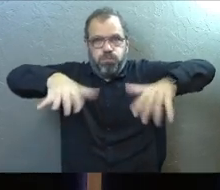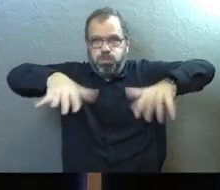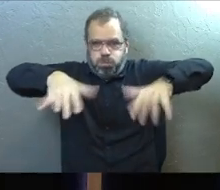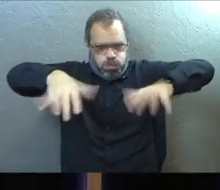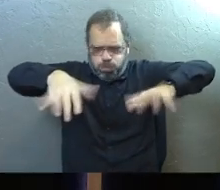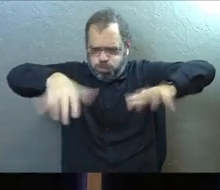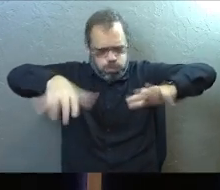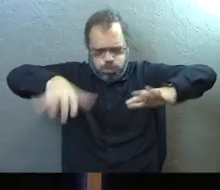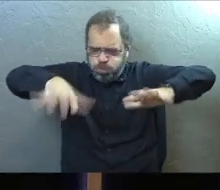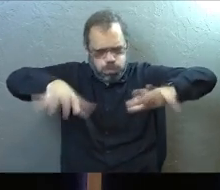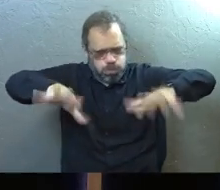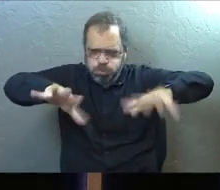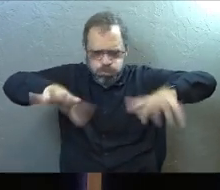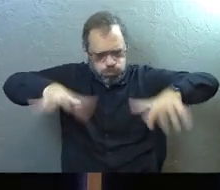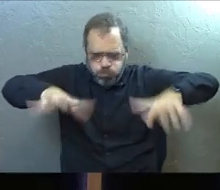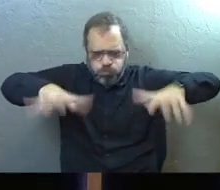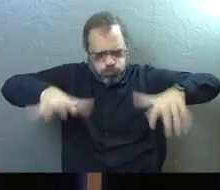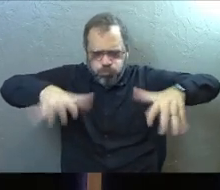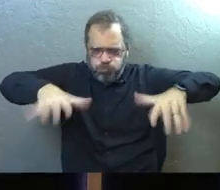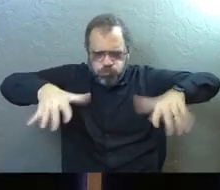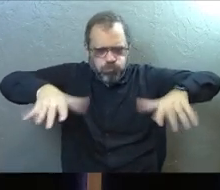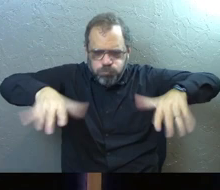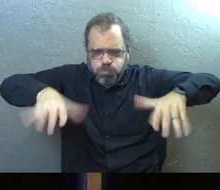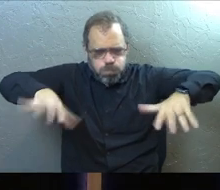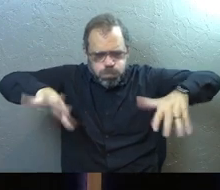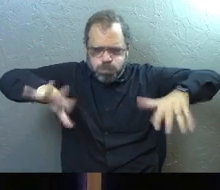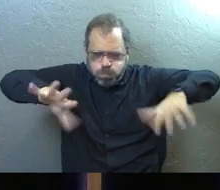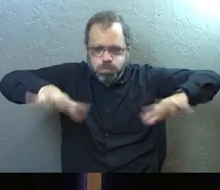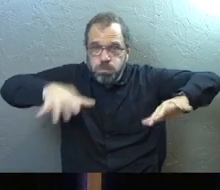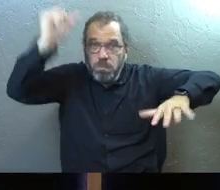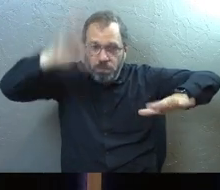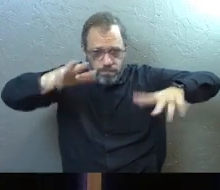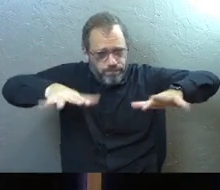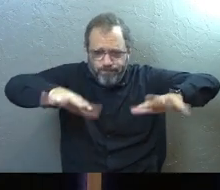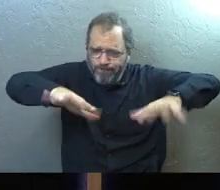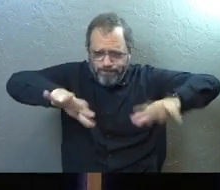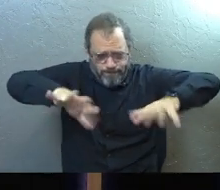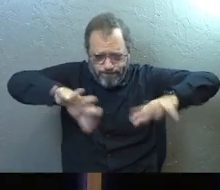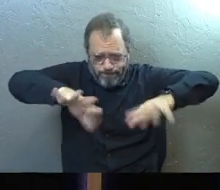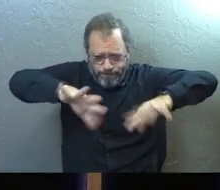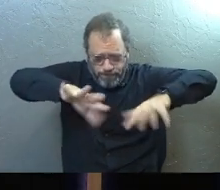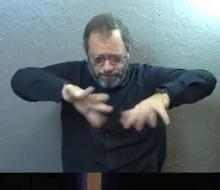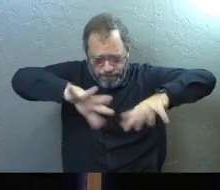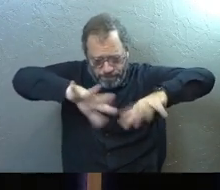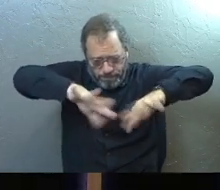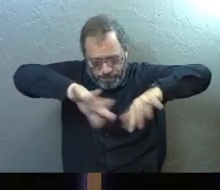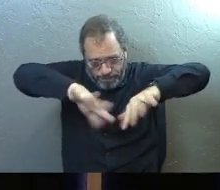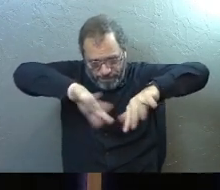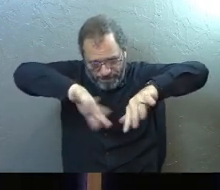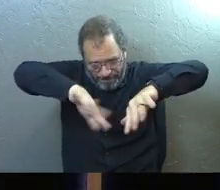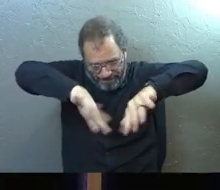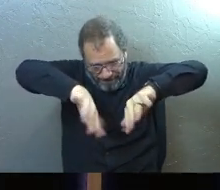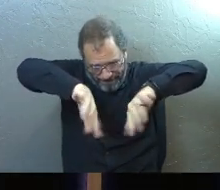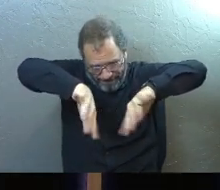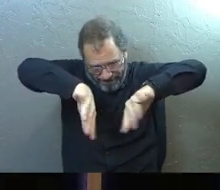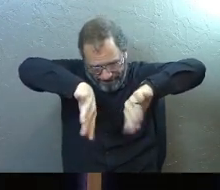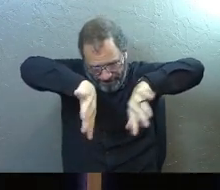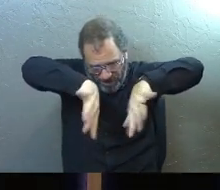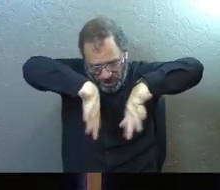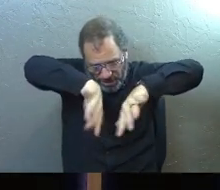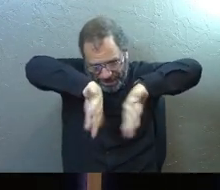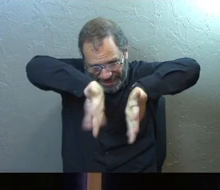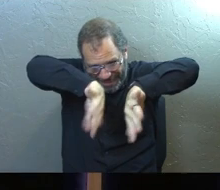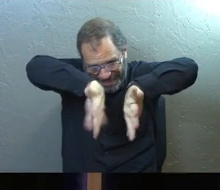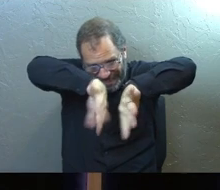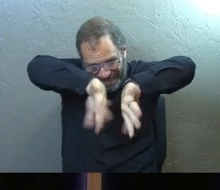molecules themselves noted that Yahweh was here and it started to shake.